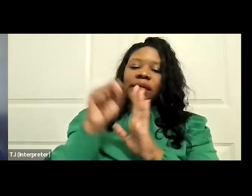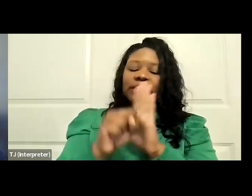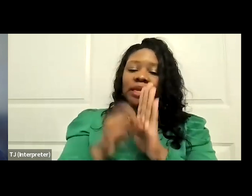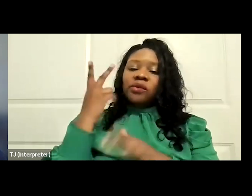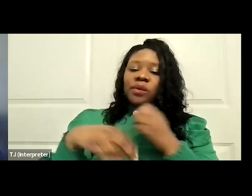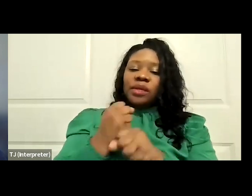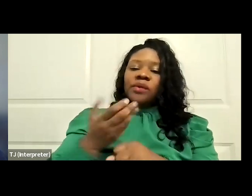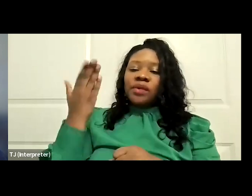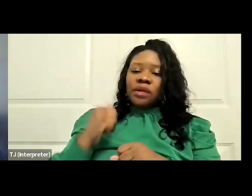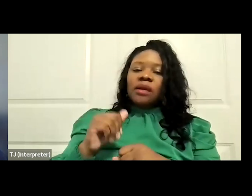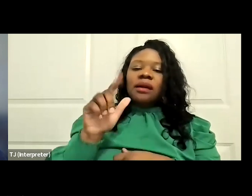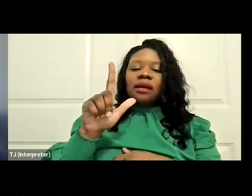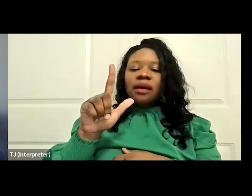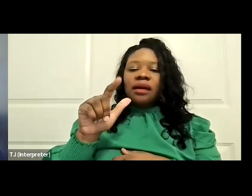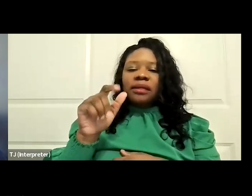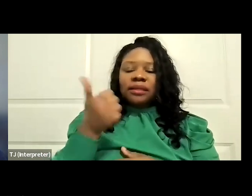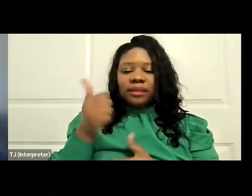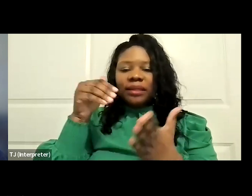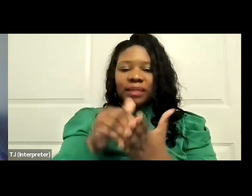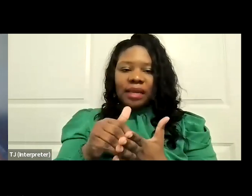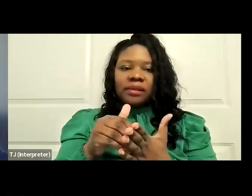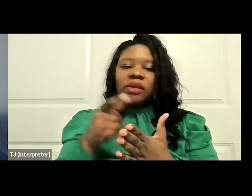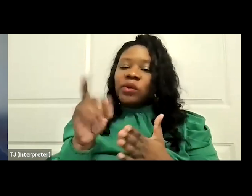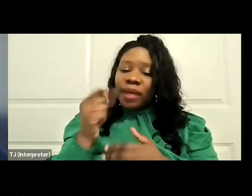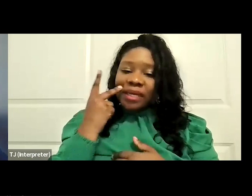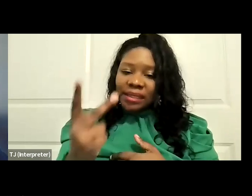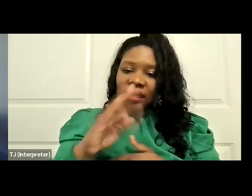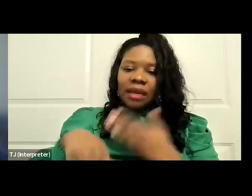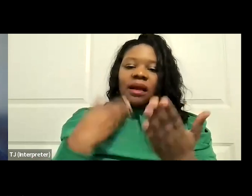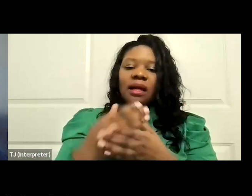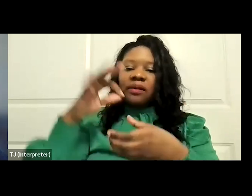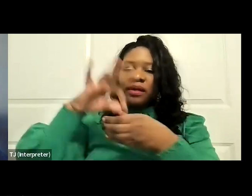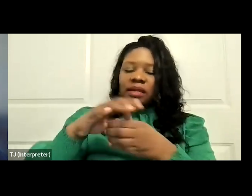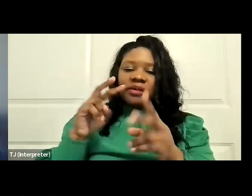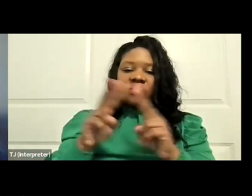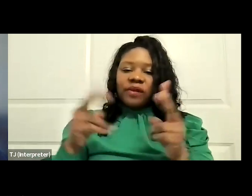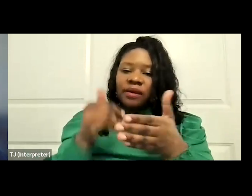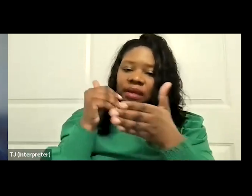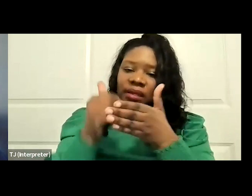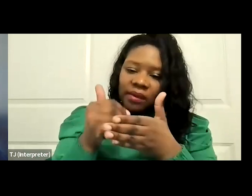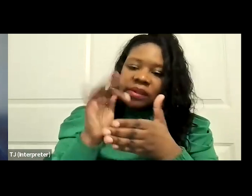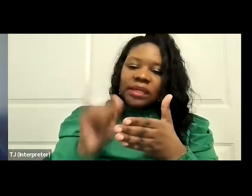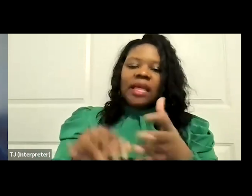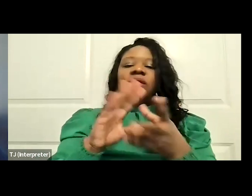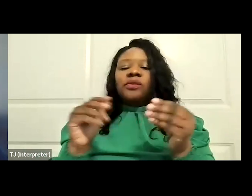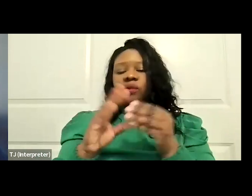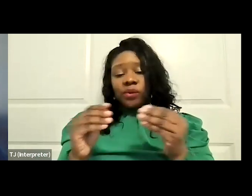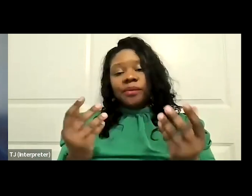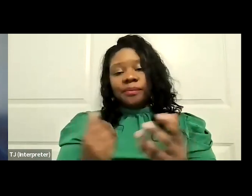that landslide of 10,000. So you can see all of our elections are very close here, and that's the story. But we are still